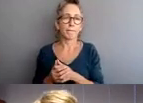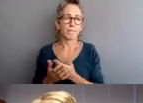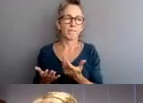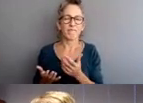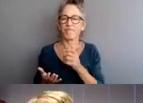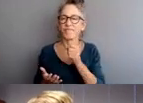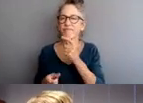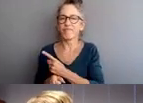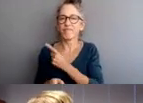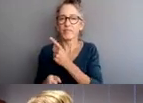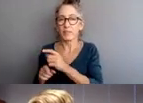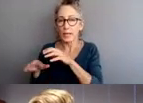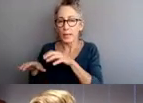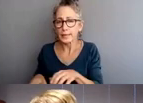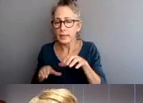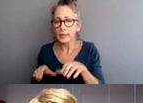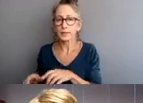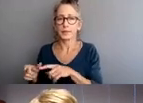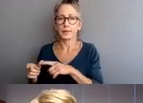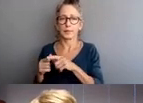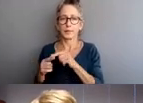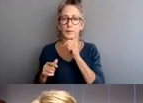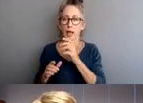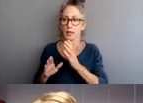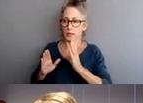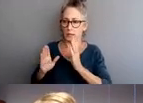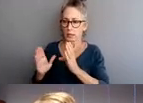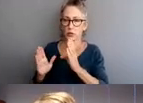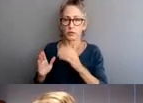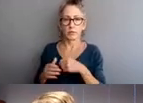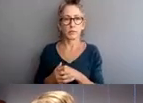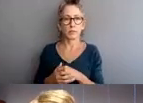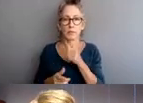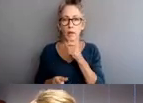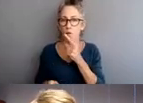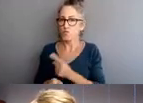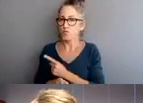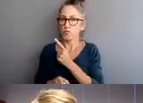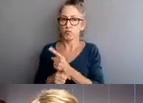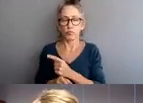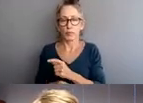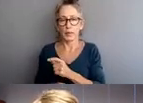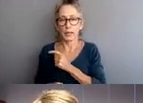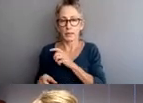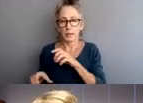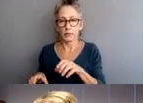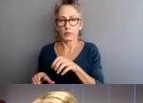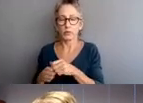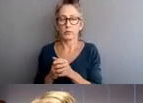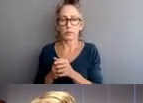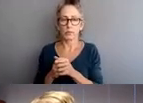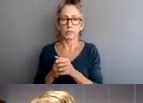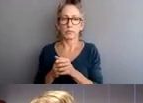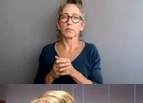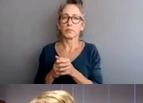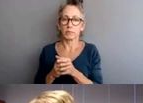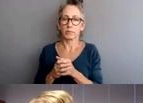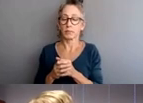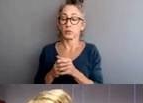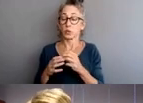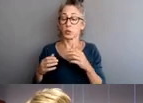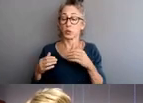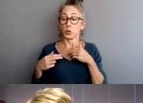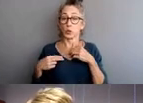inattention to duty, failure to take proper police action, uniform violations, and misuse of department